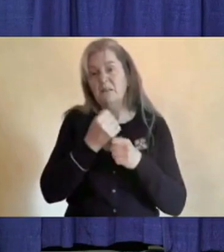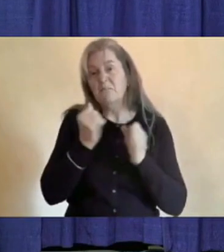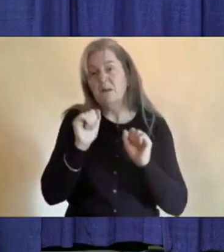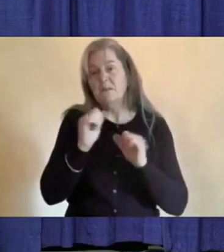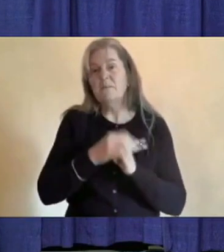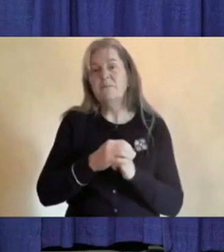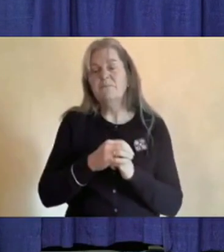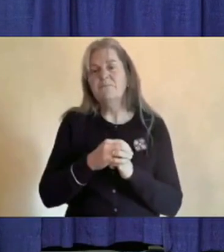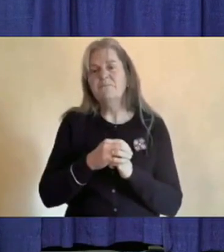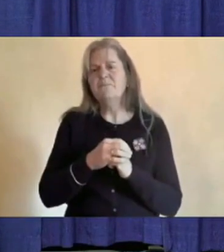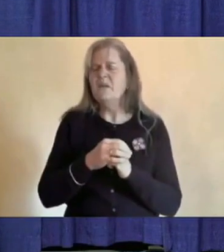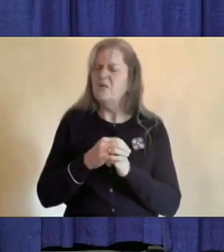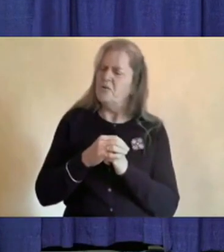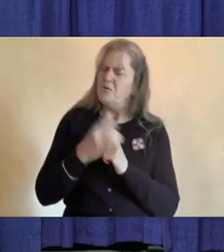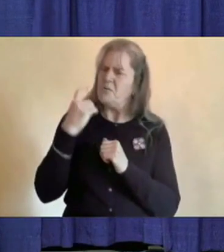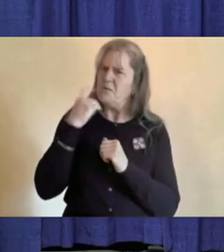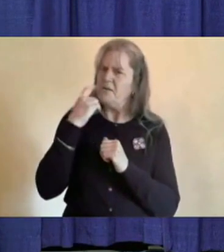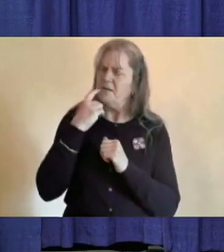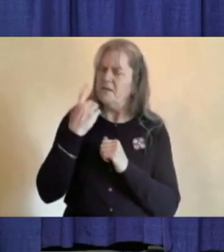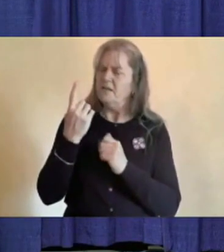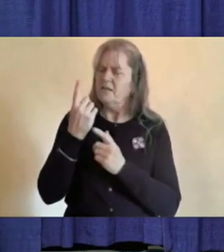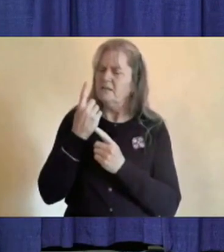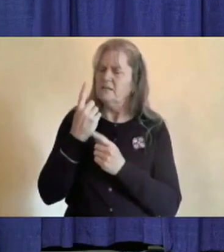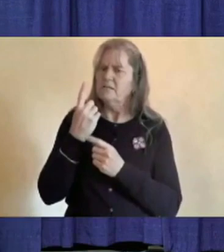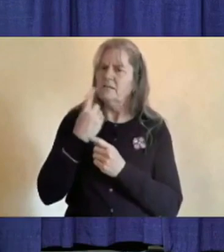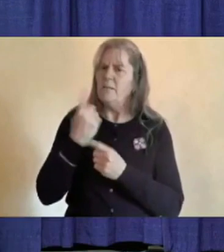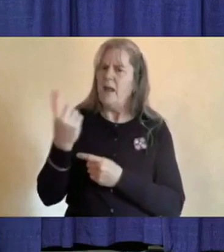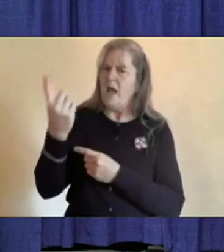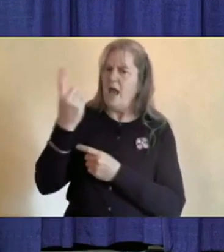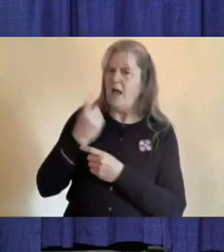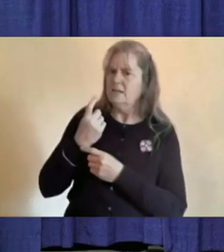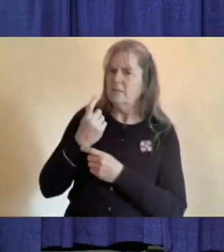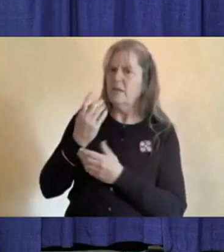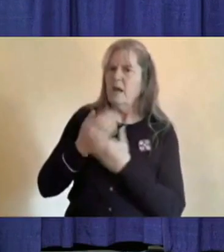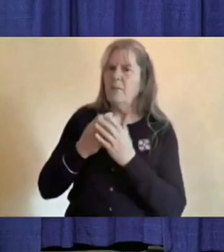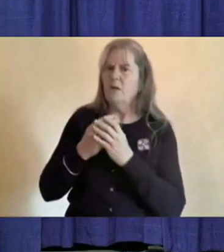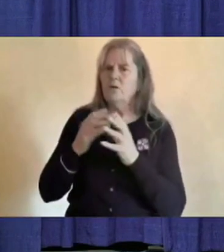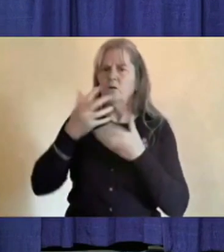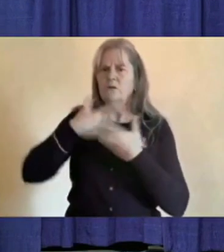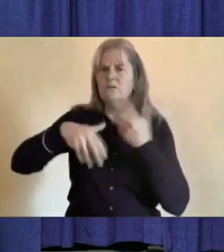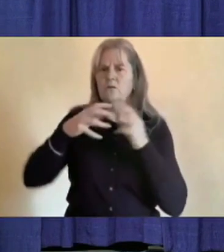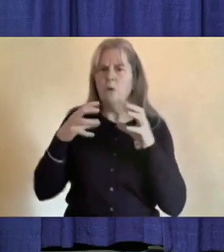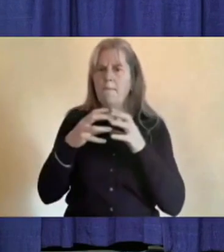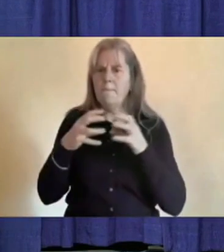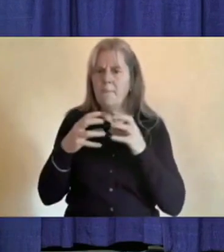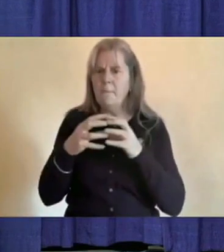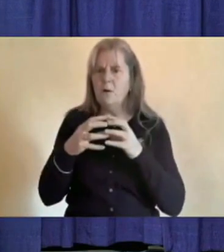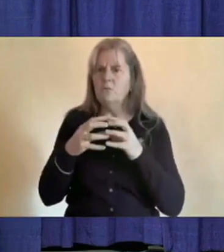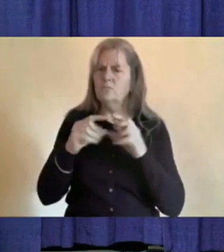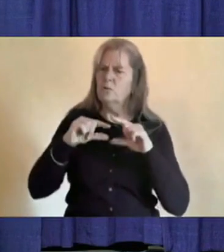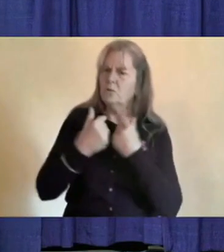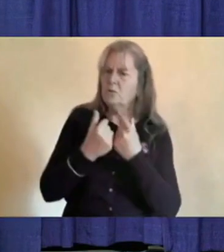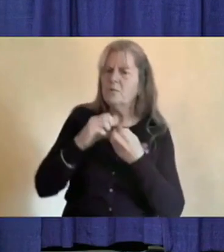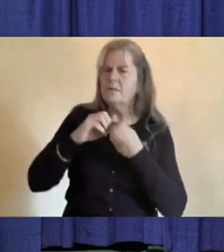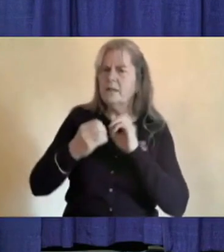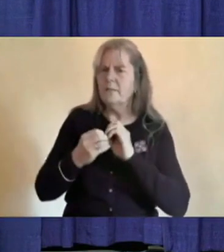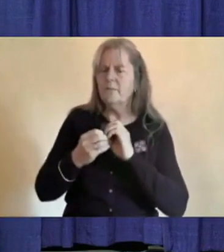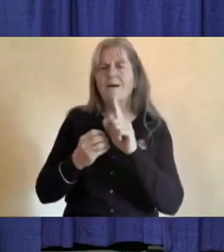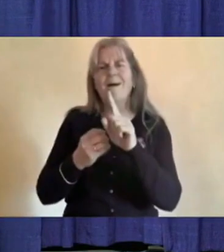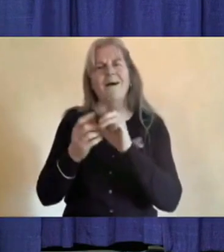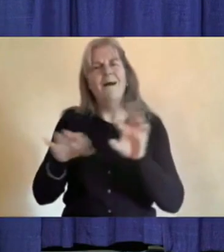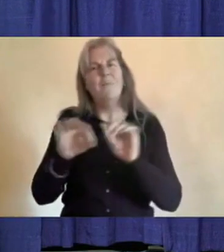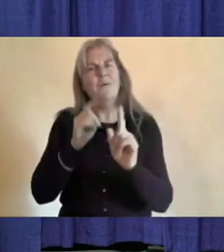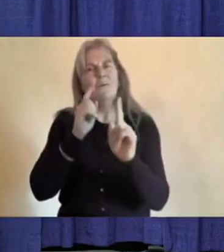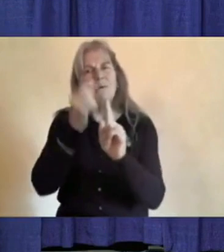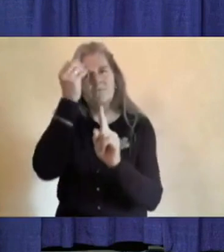other day was asking about the continued importance of social bubbles and groups and again the key take home there is let's